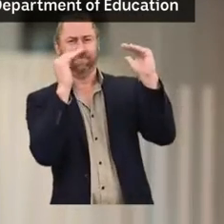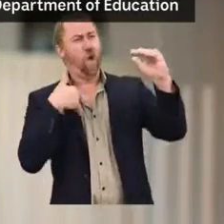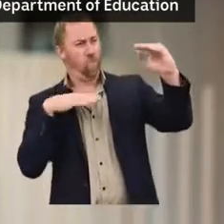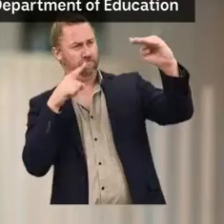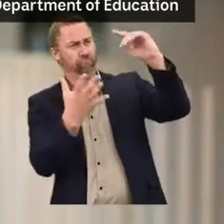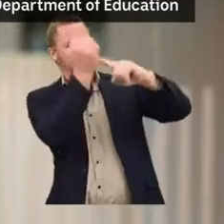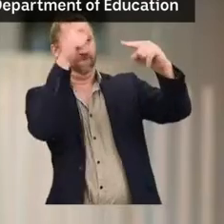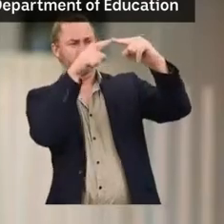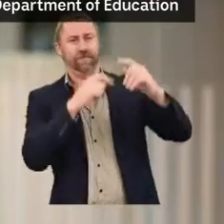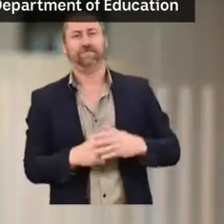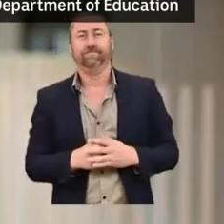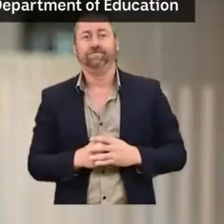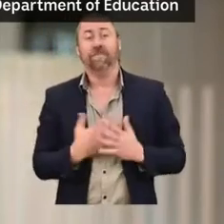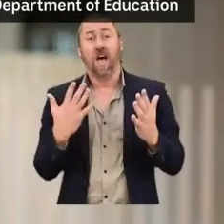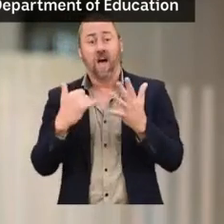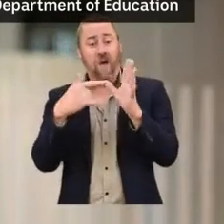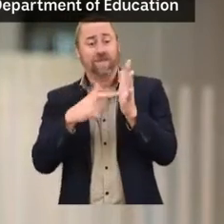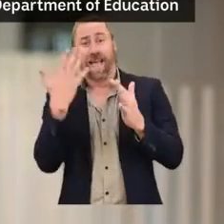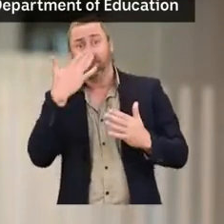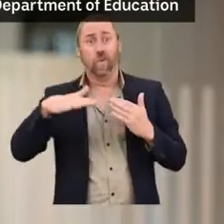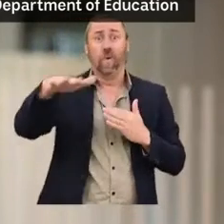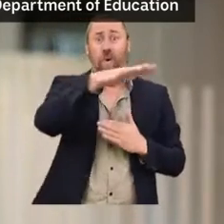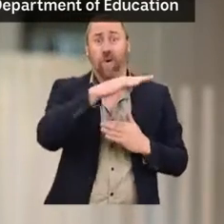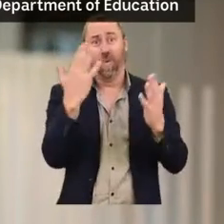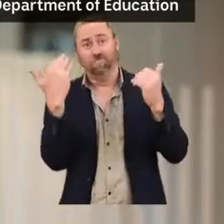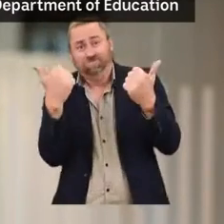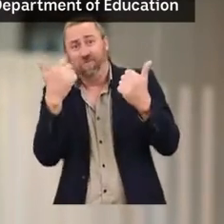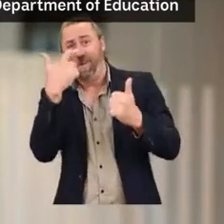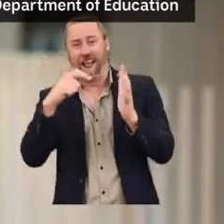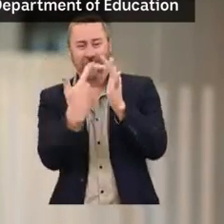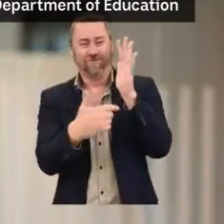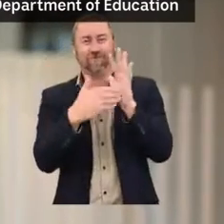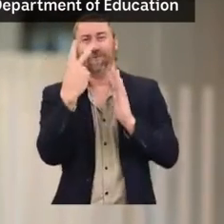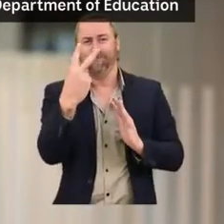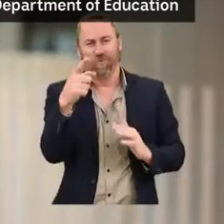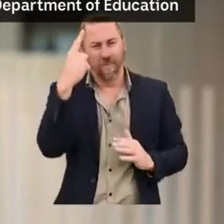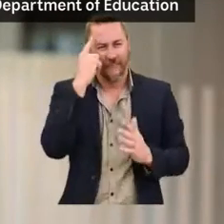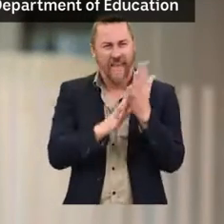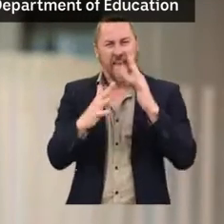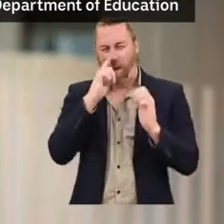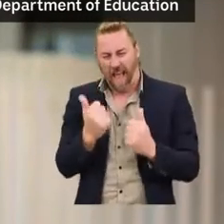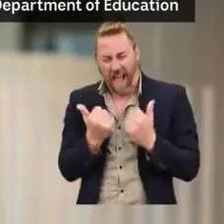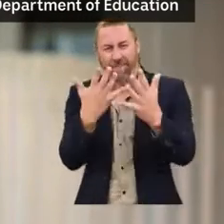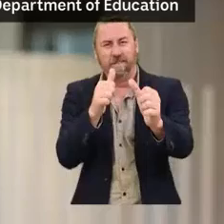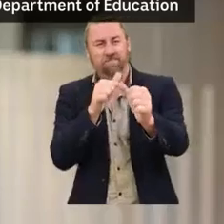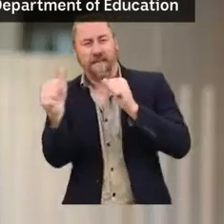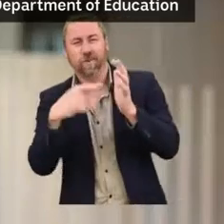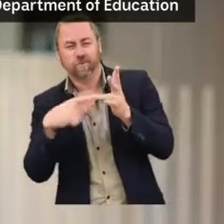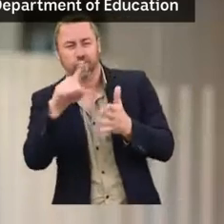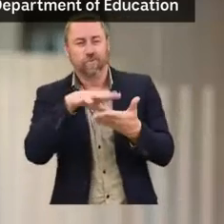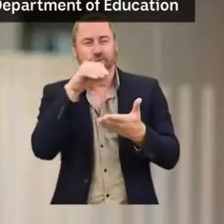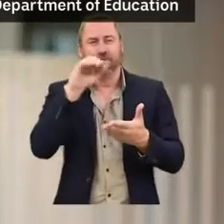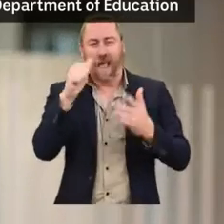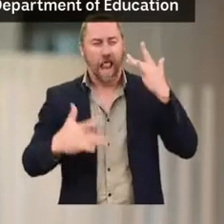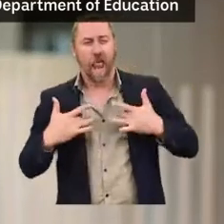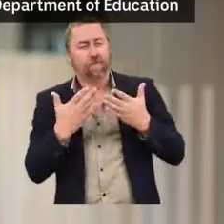those of you in our state schools, I wish you well for term two. Think about how you can bring the very best to our students. How you can broaden their horizons and